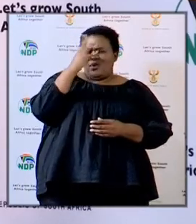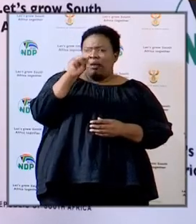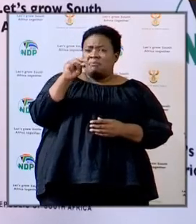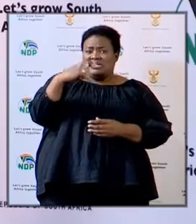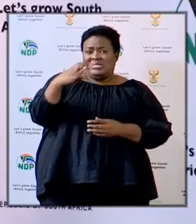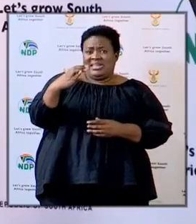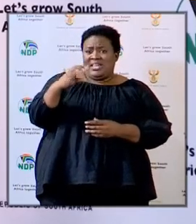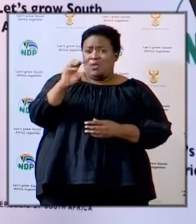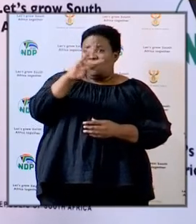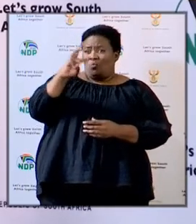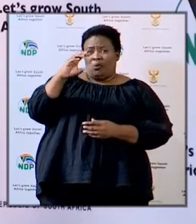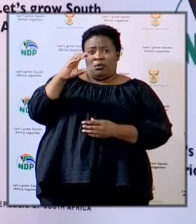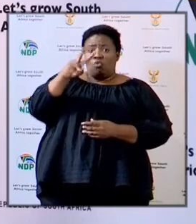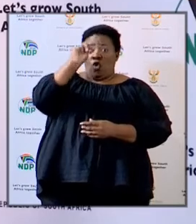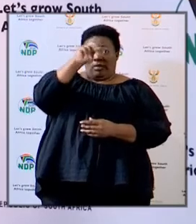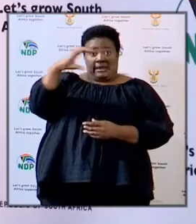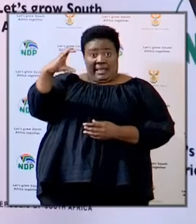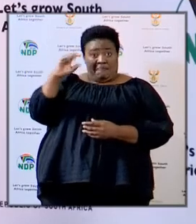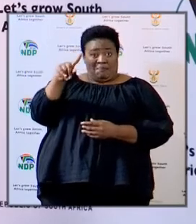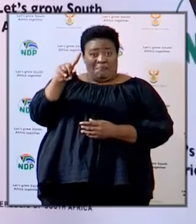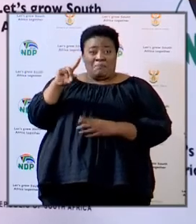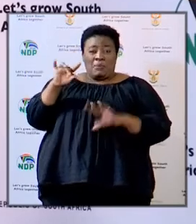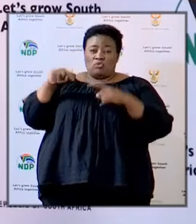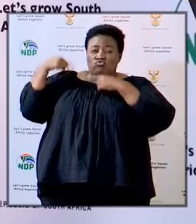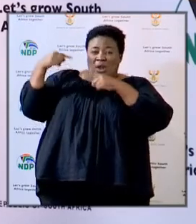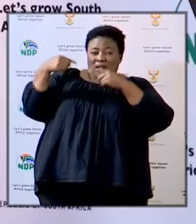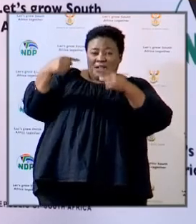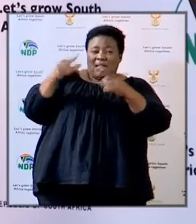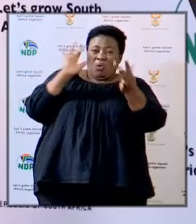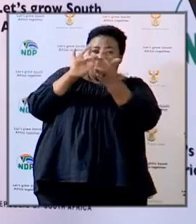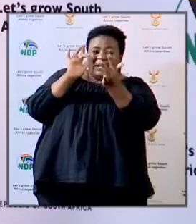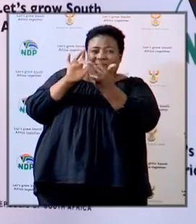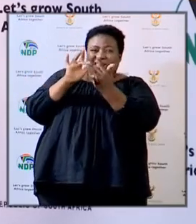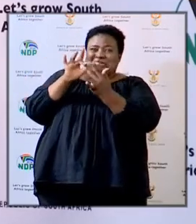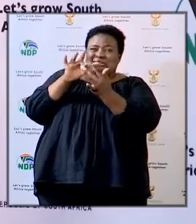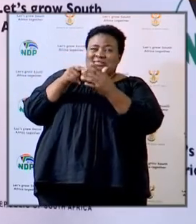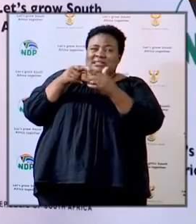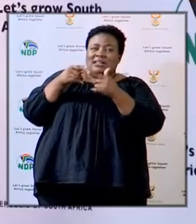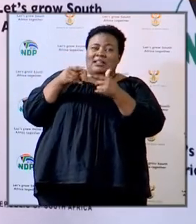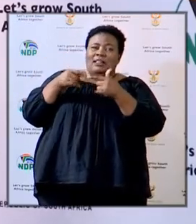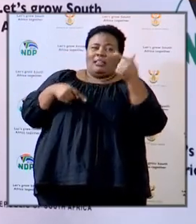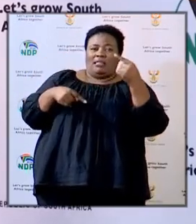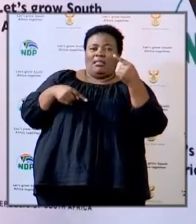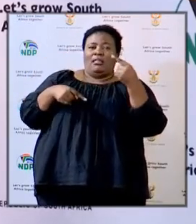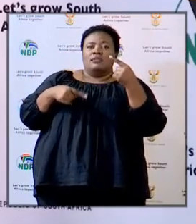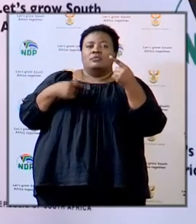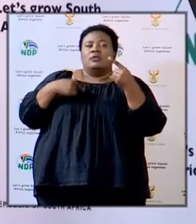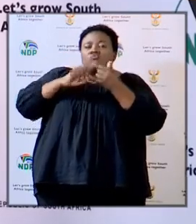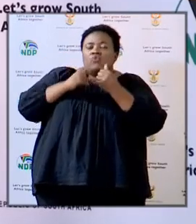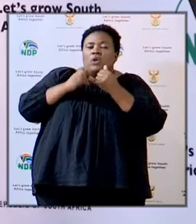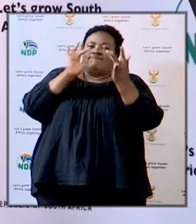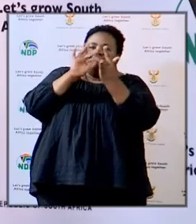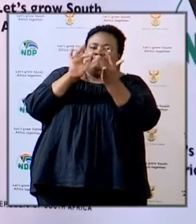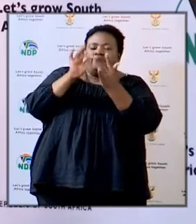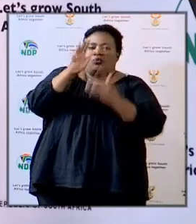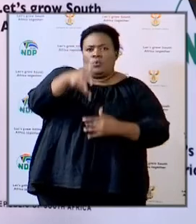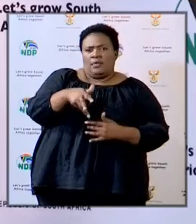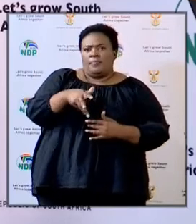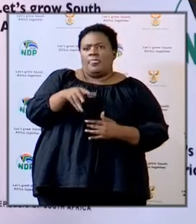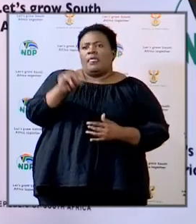Cape is struggling with connectivity, but we'll keep trying to locate him. The MEC in the